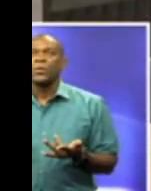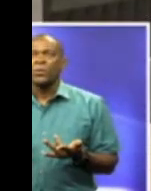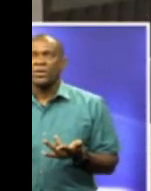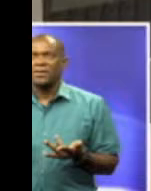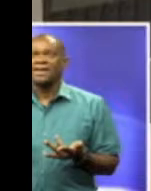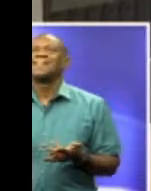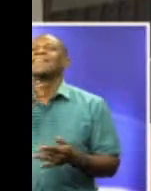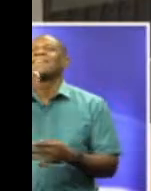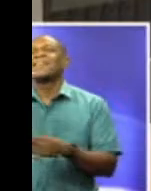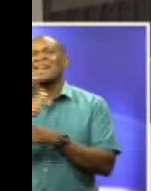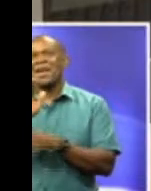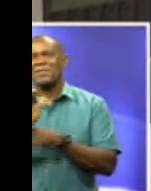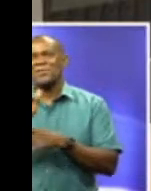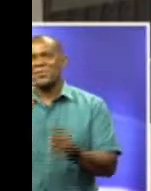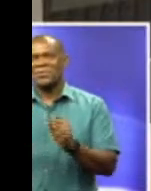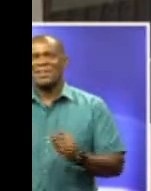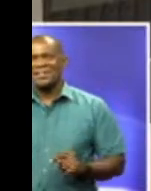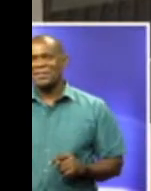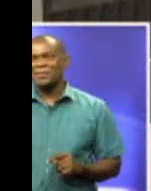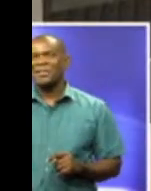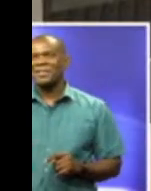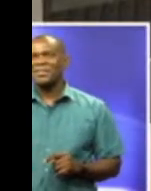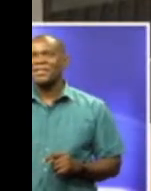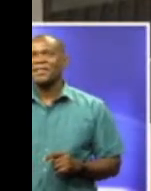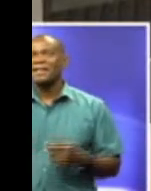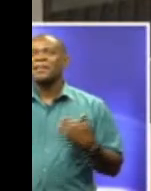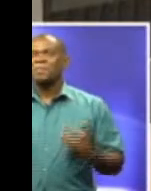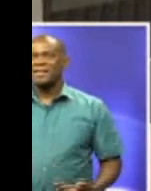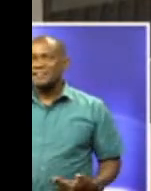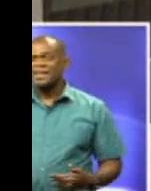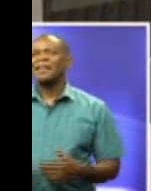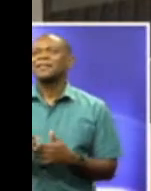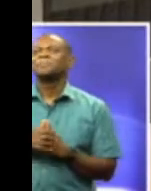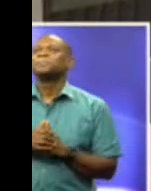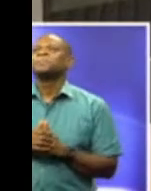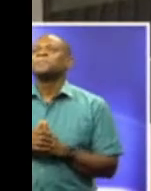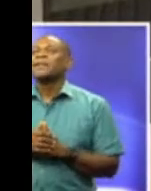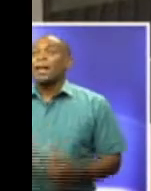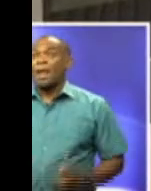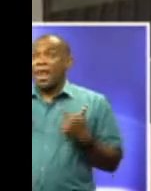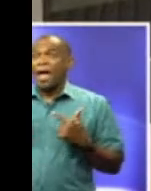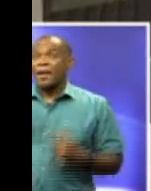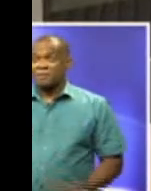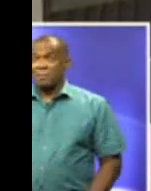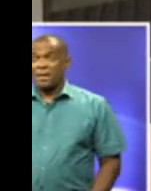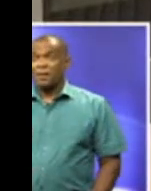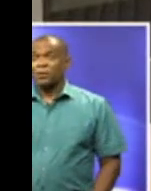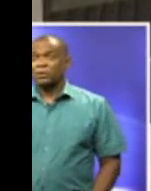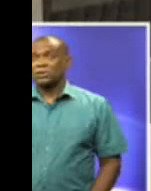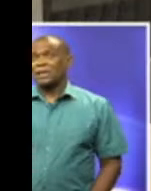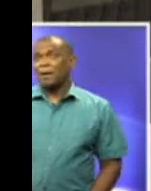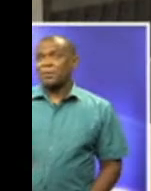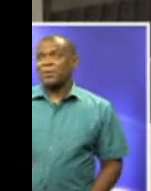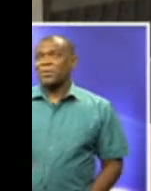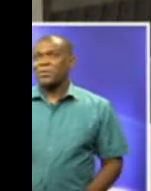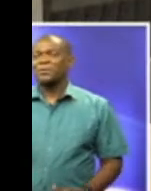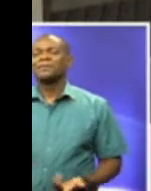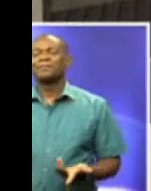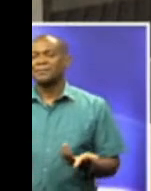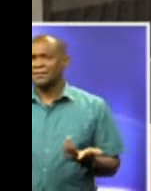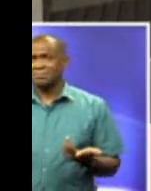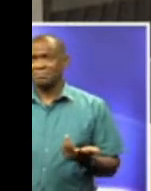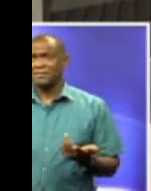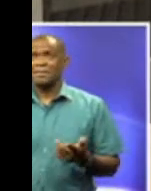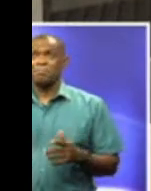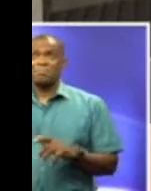Good evening, Trinidad and Tobago. I am Sigourney Mohamed coming to you live from Scarborough, Tobago. It's a completely different situation